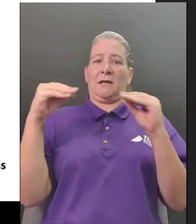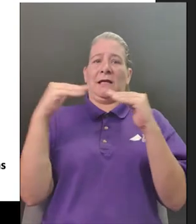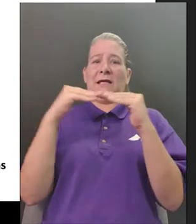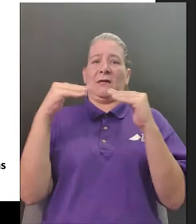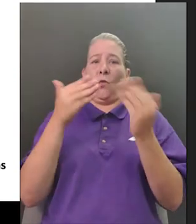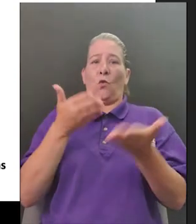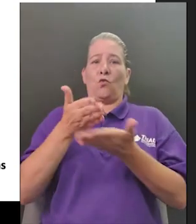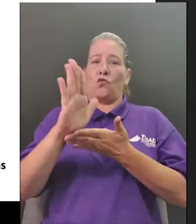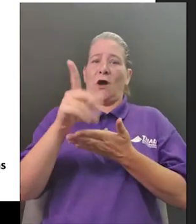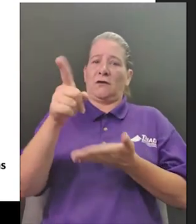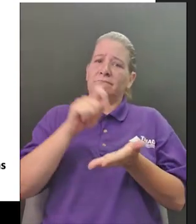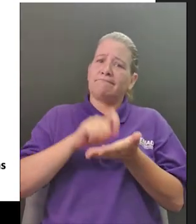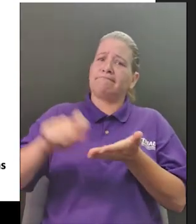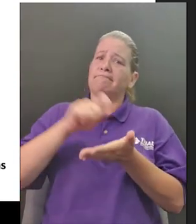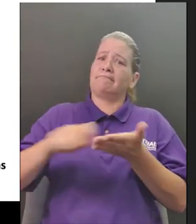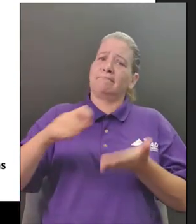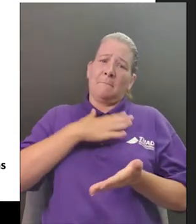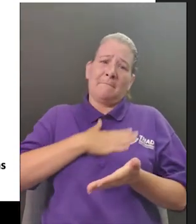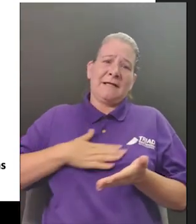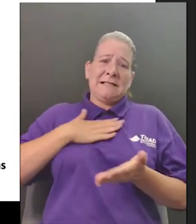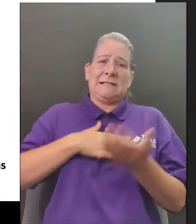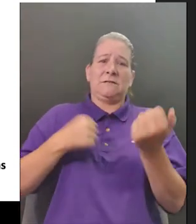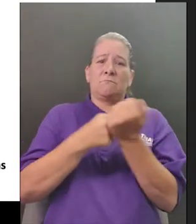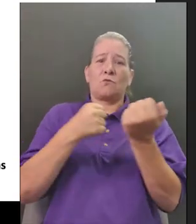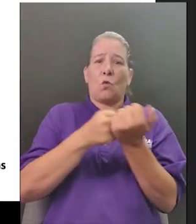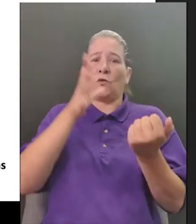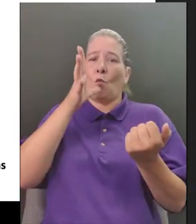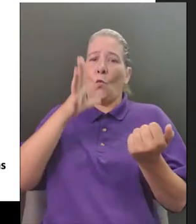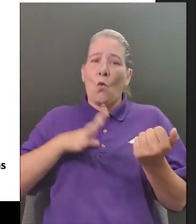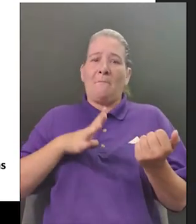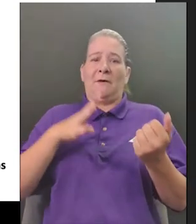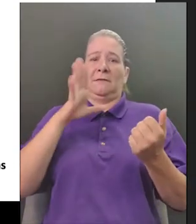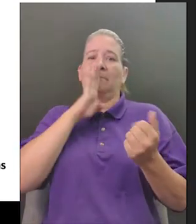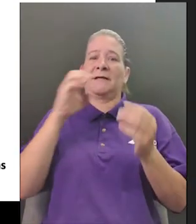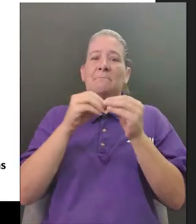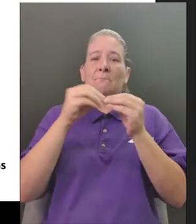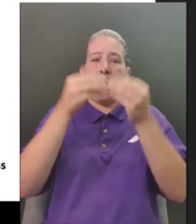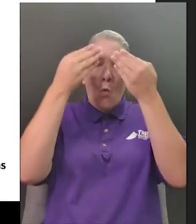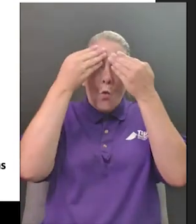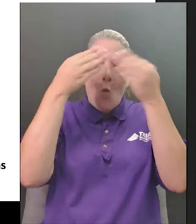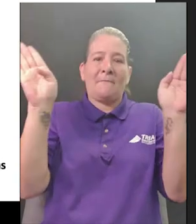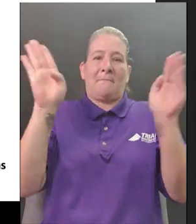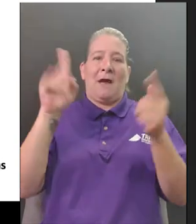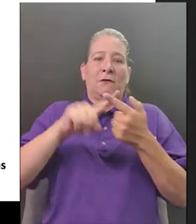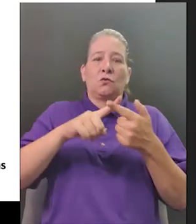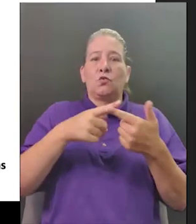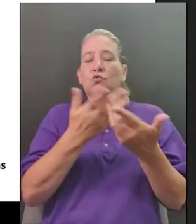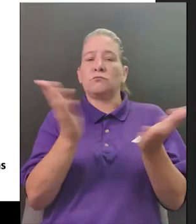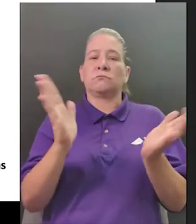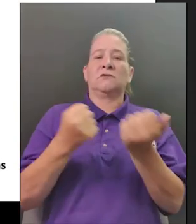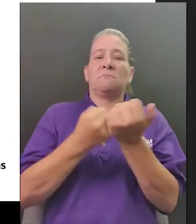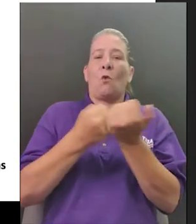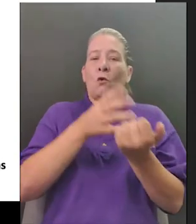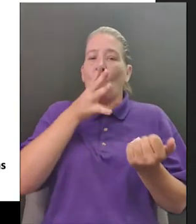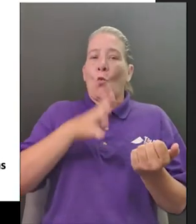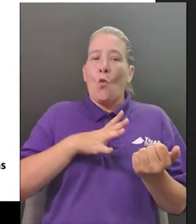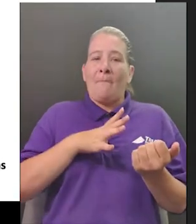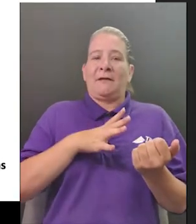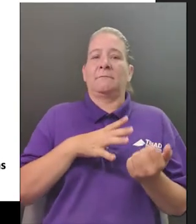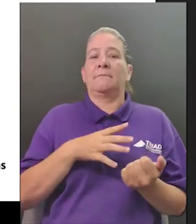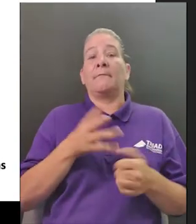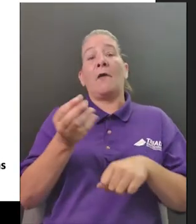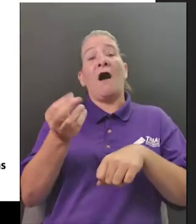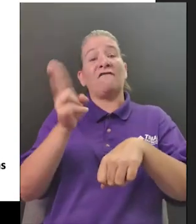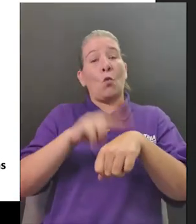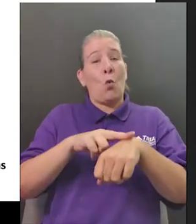maybe you should be thinking about women maybe we should include women in them and give